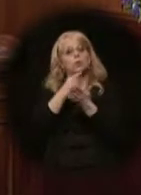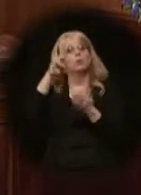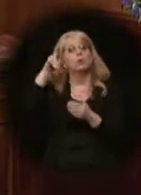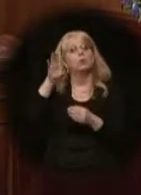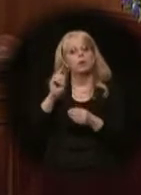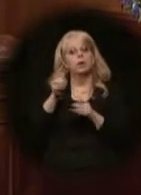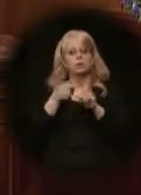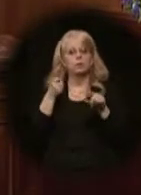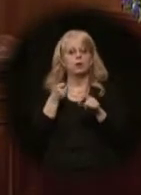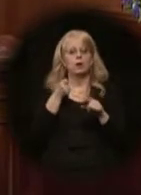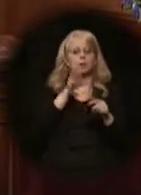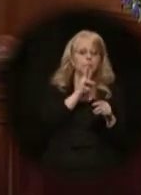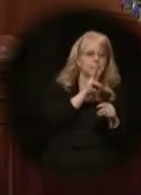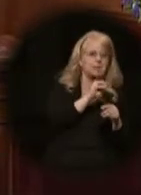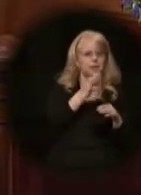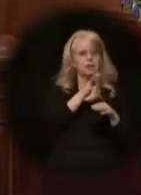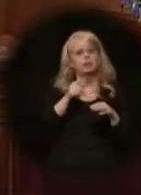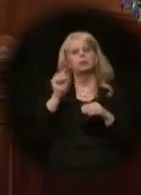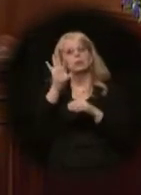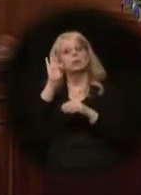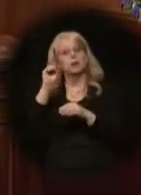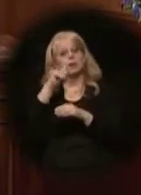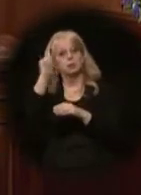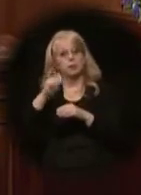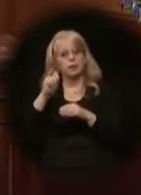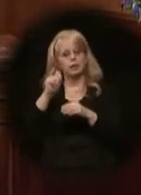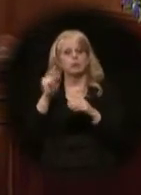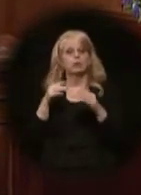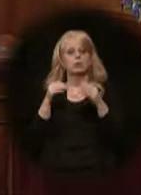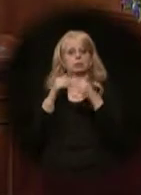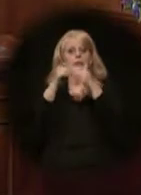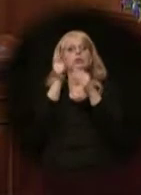from the mid-60s to 90% by 2020.